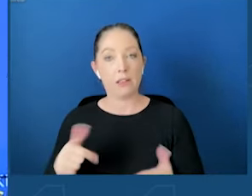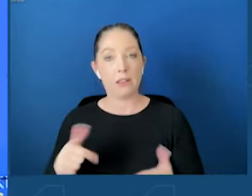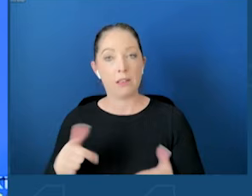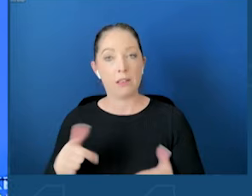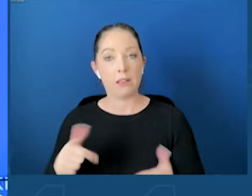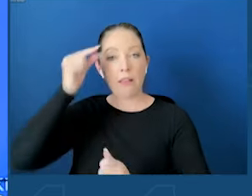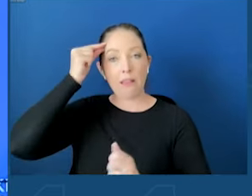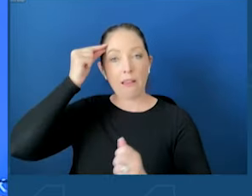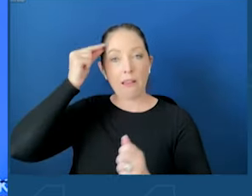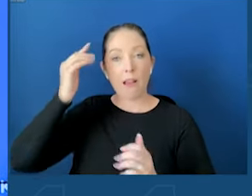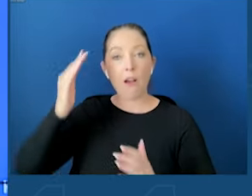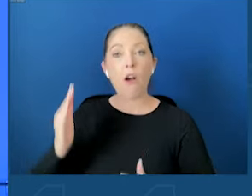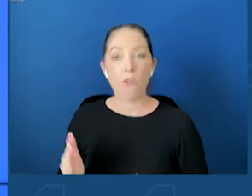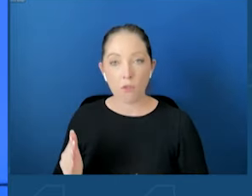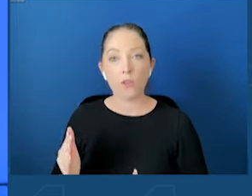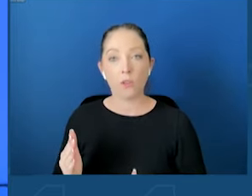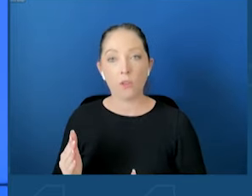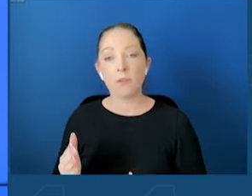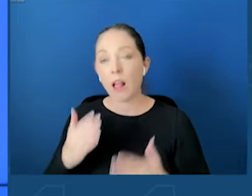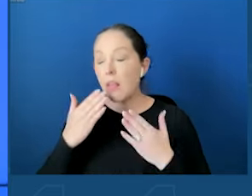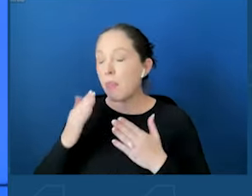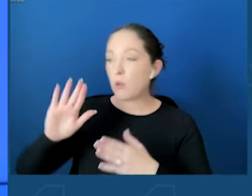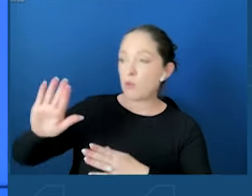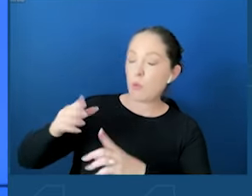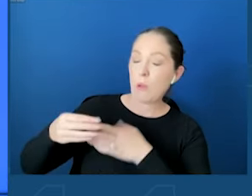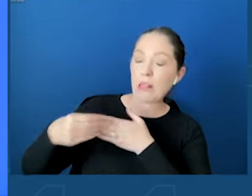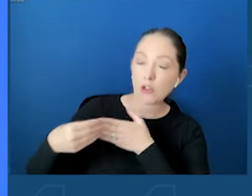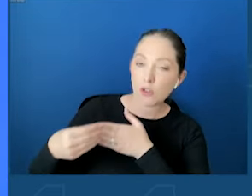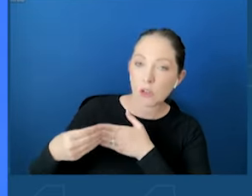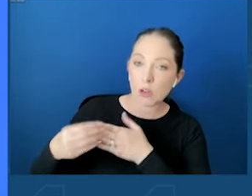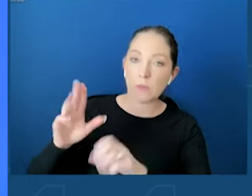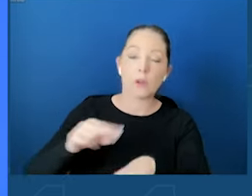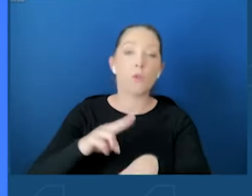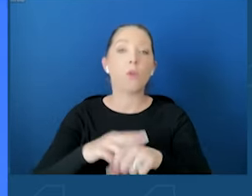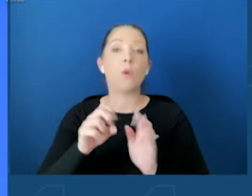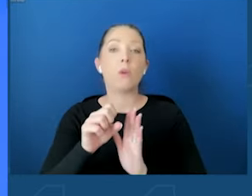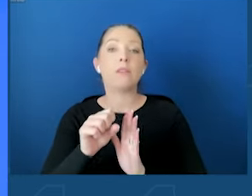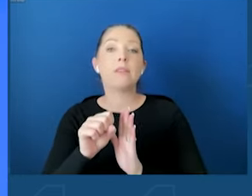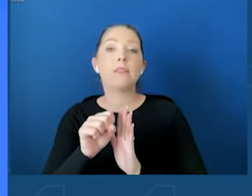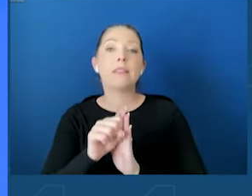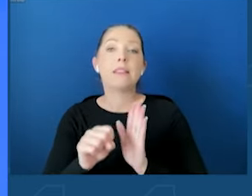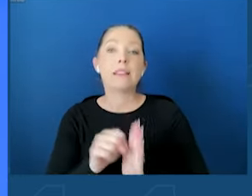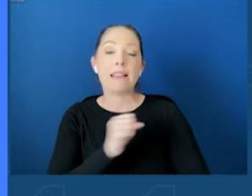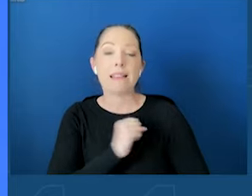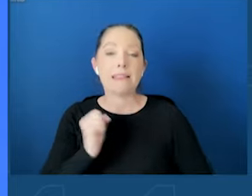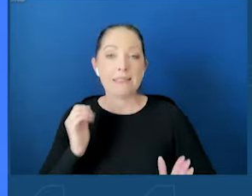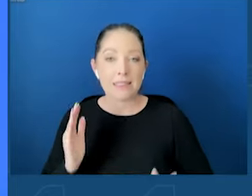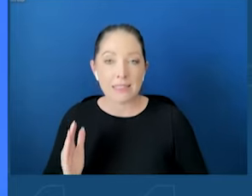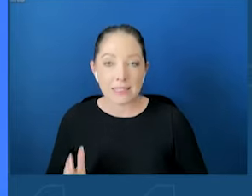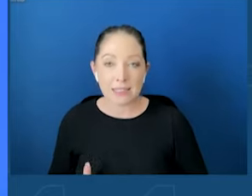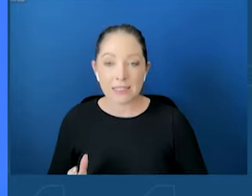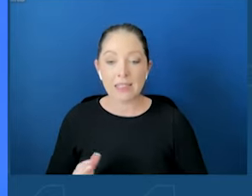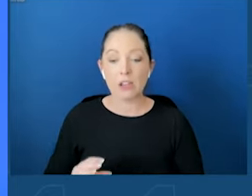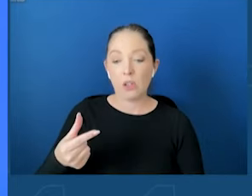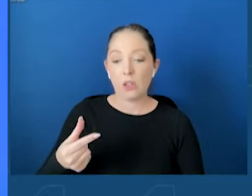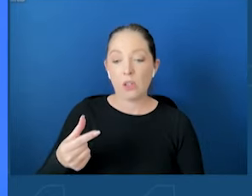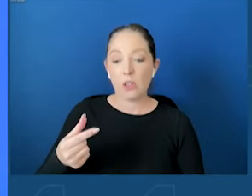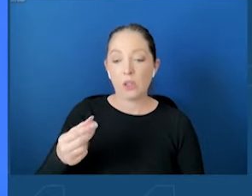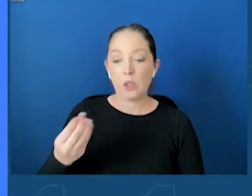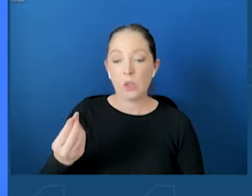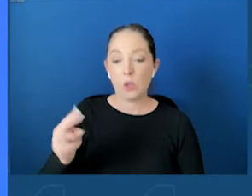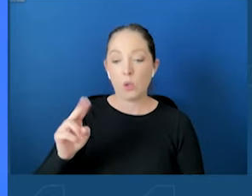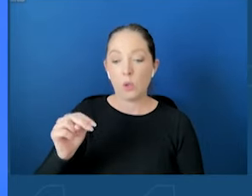leadership. And, of course, State Senator Andrew Ganardis and Assemblywoman Neely Rosick, who just welcomed a new addition to her family. So,